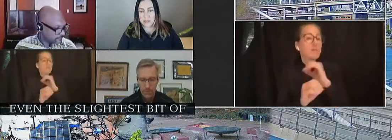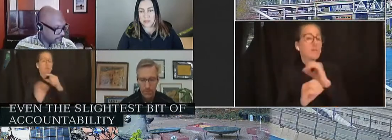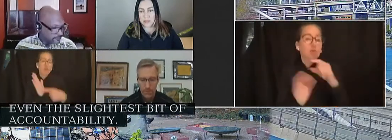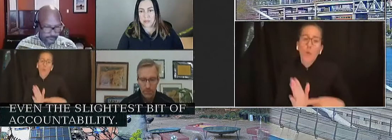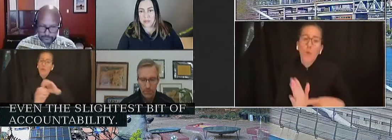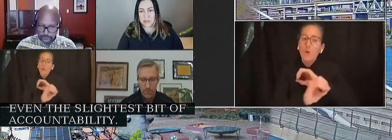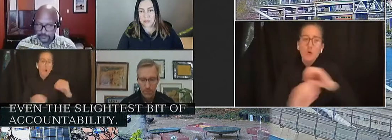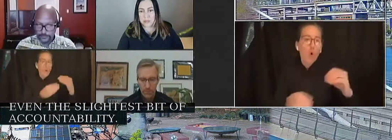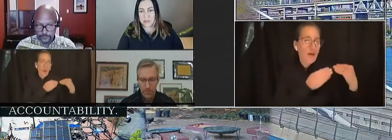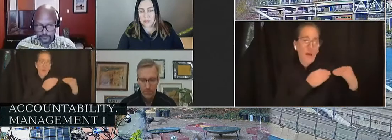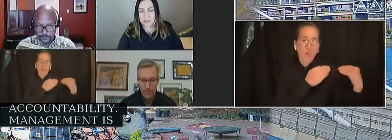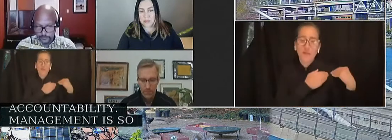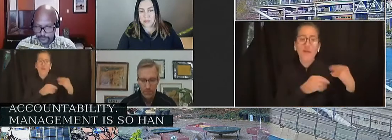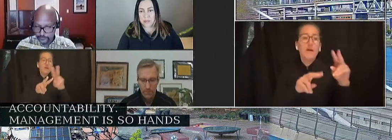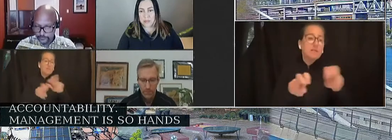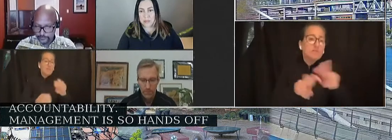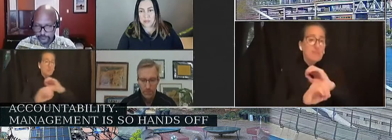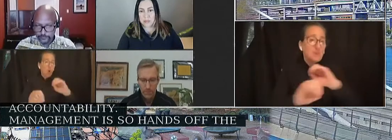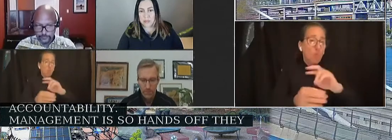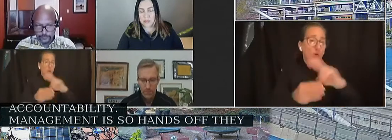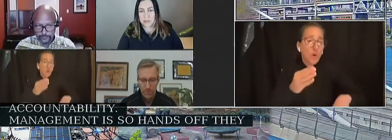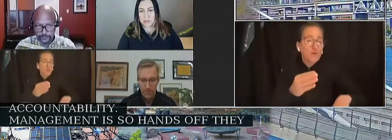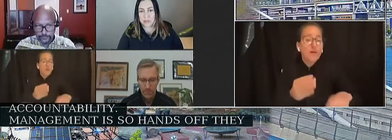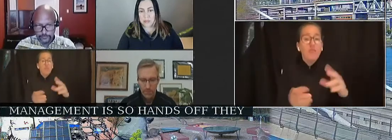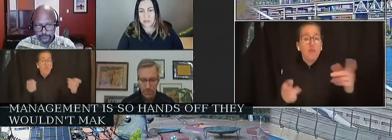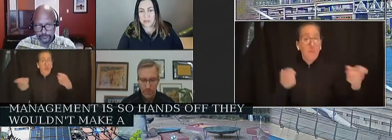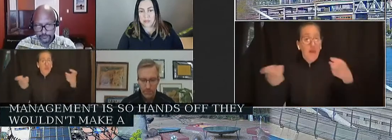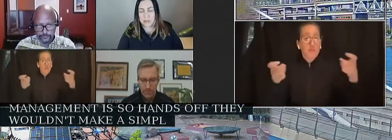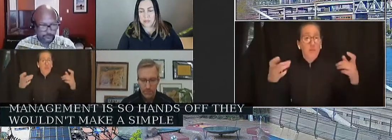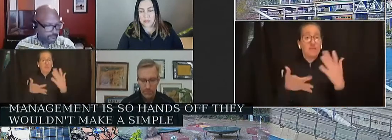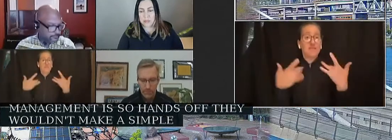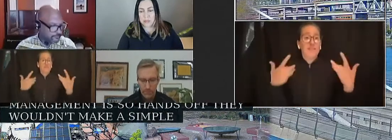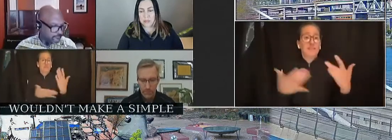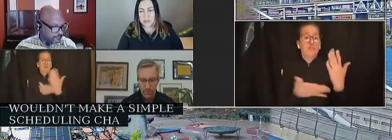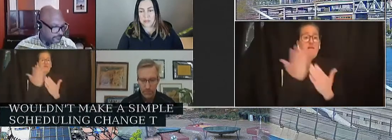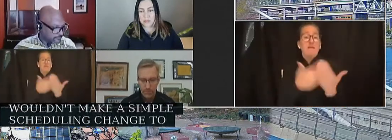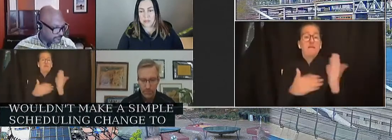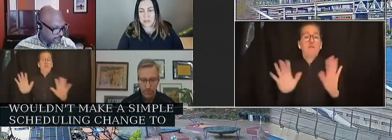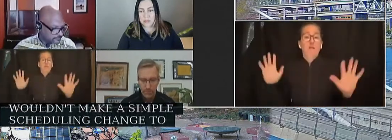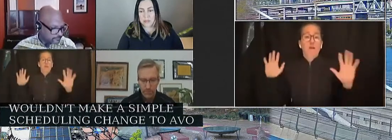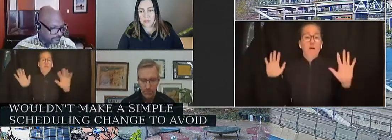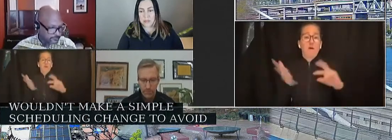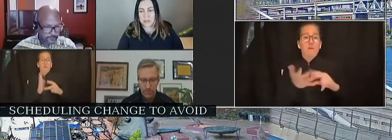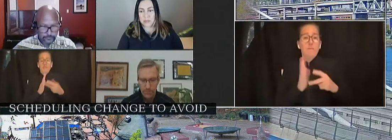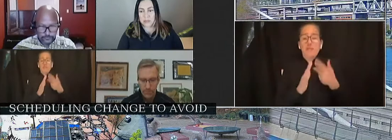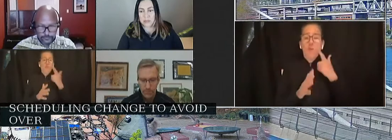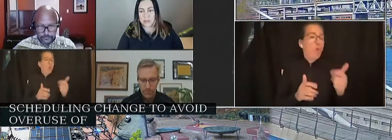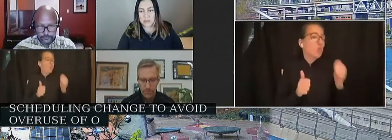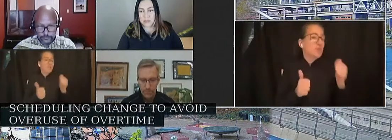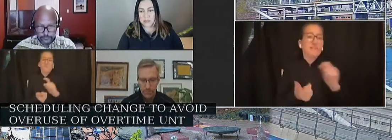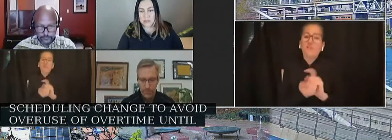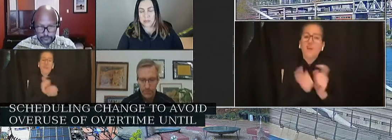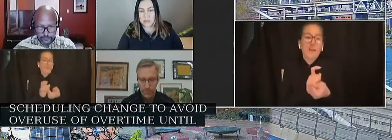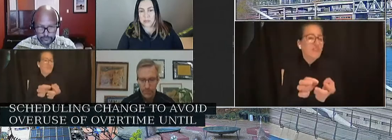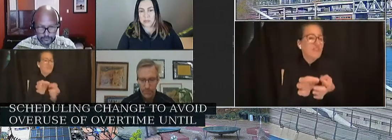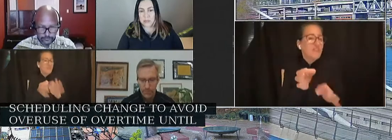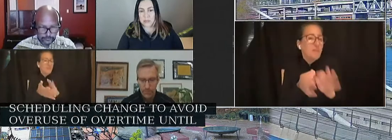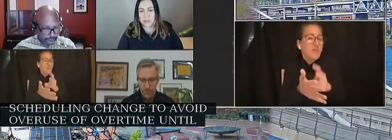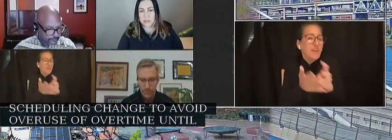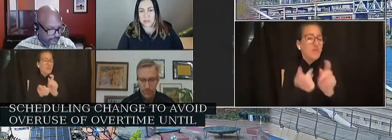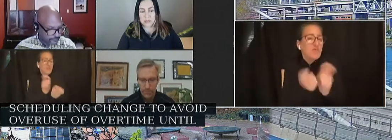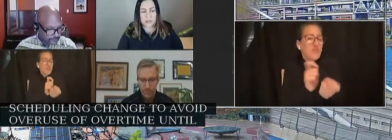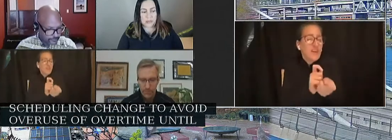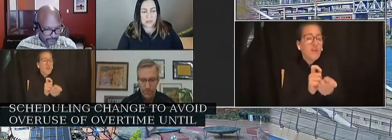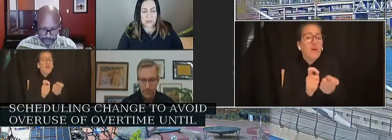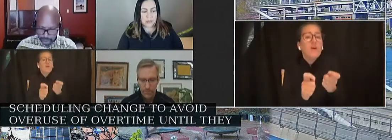hands-off they wouldn't make a simple scheduling change to avoid overuse of overtime until they were already in a two